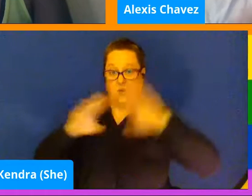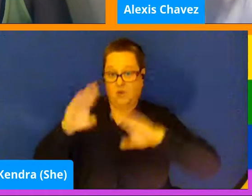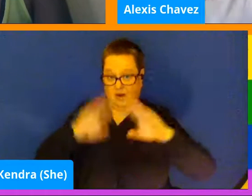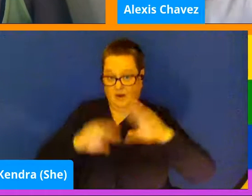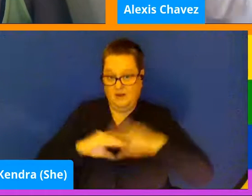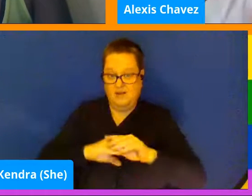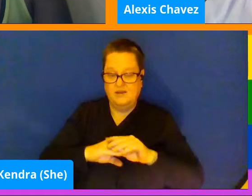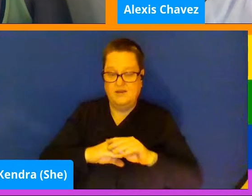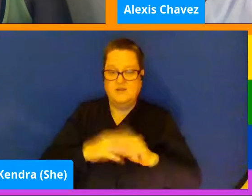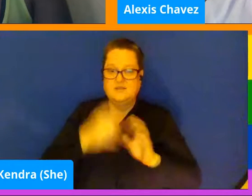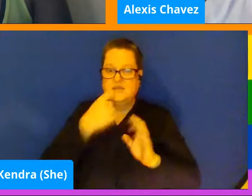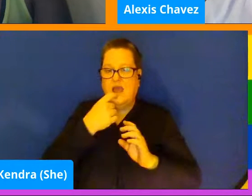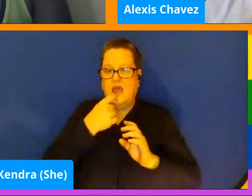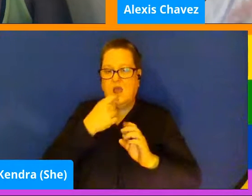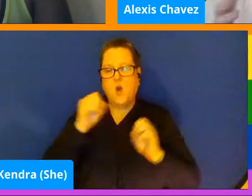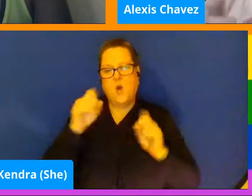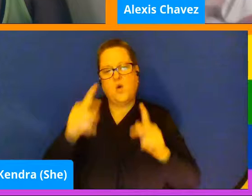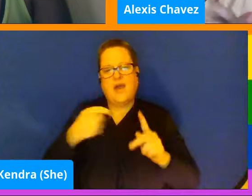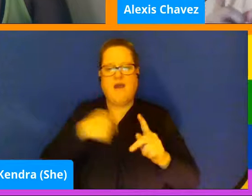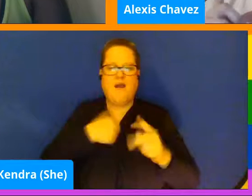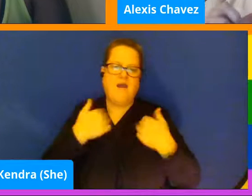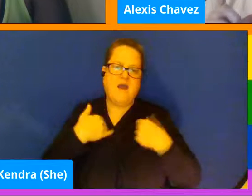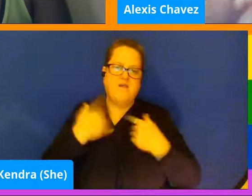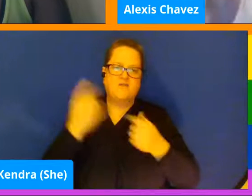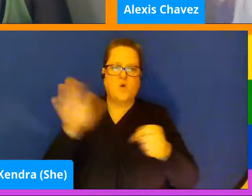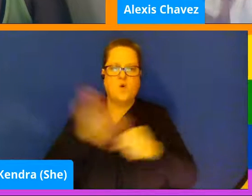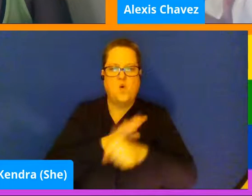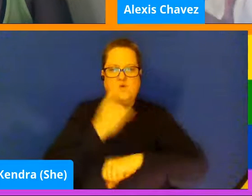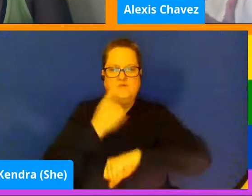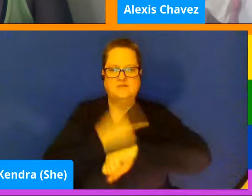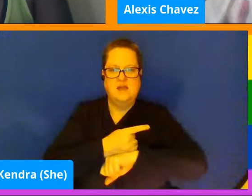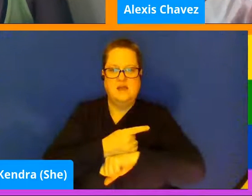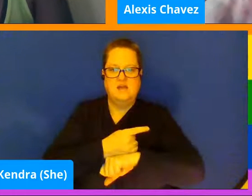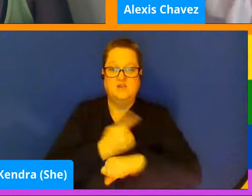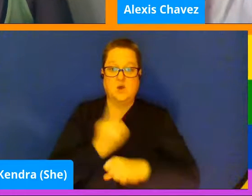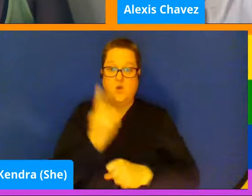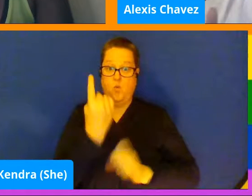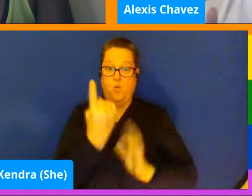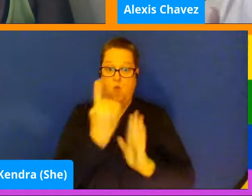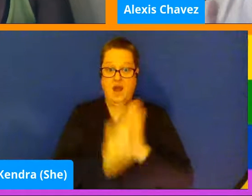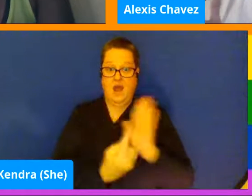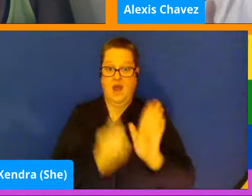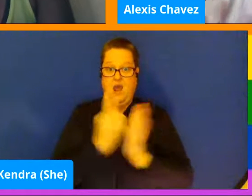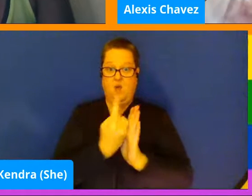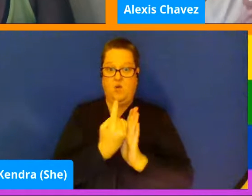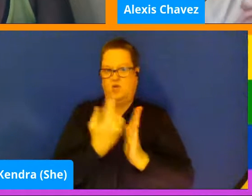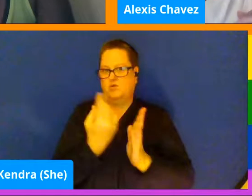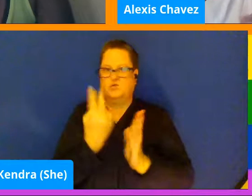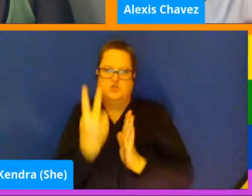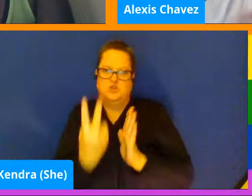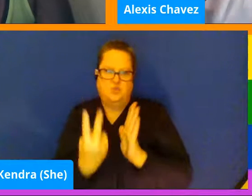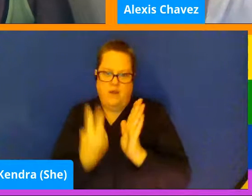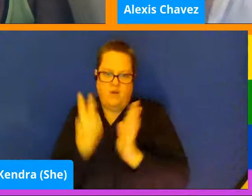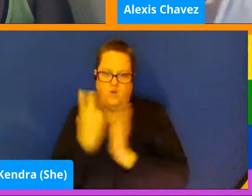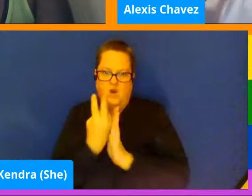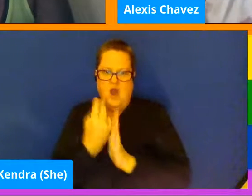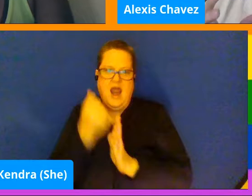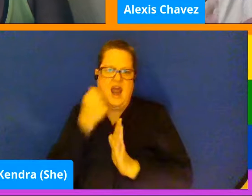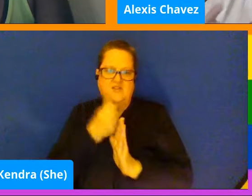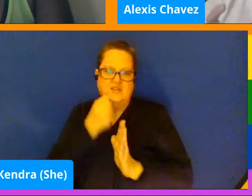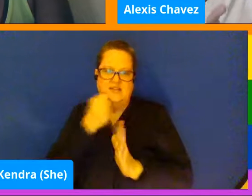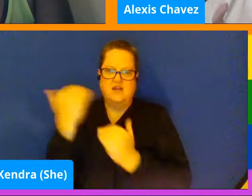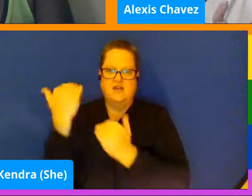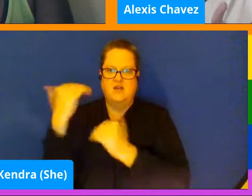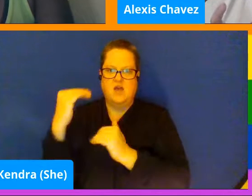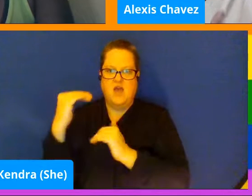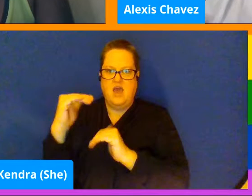well, I have the whole day. And so I'm going to give myself this one hour block or two hour block every day. I'm going to bring all